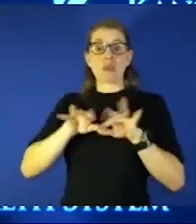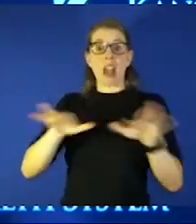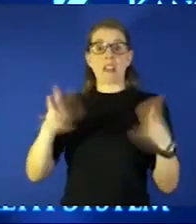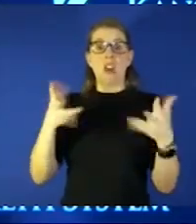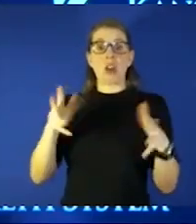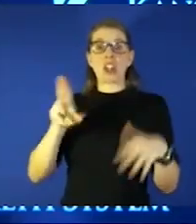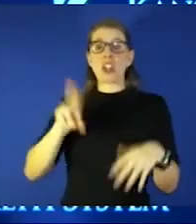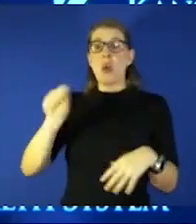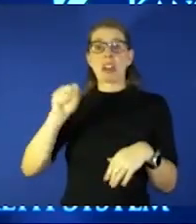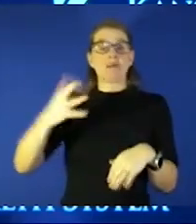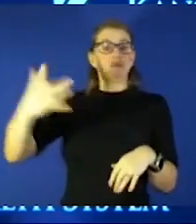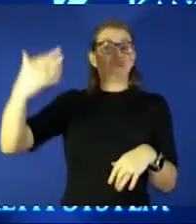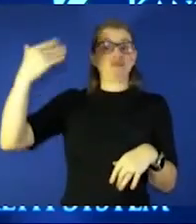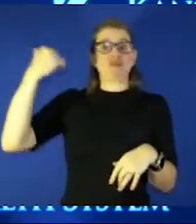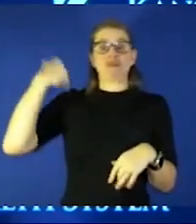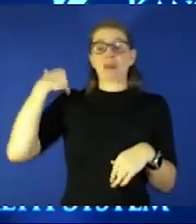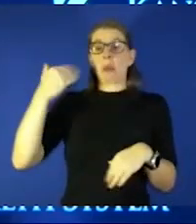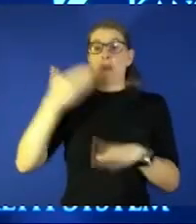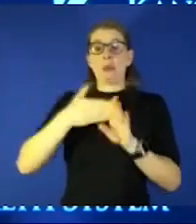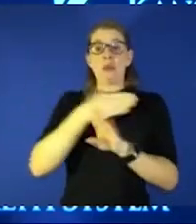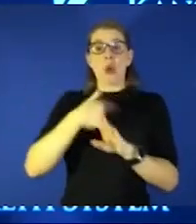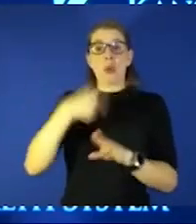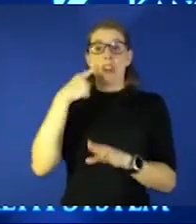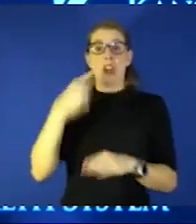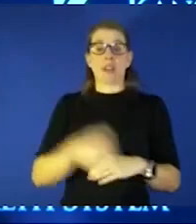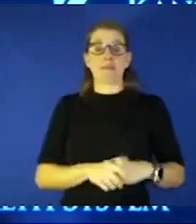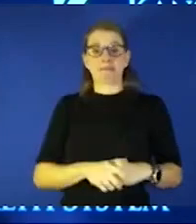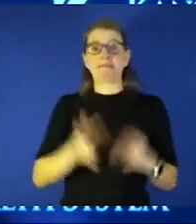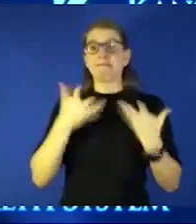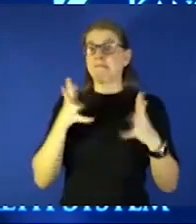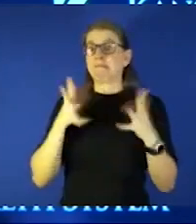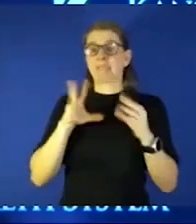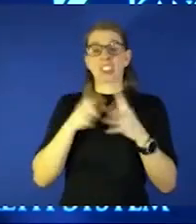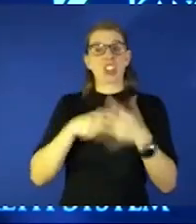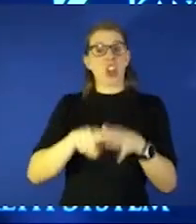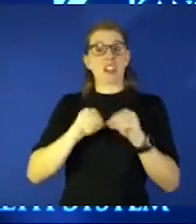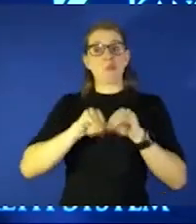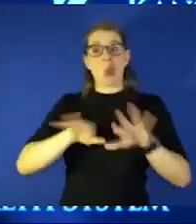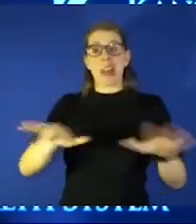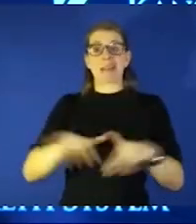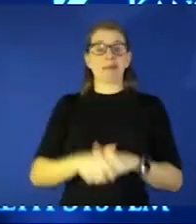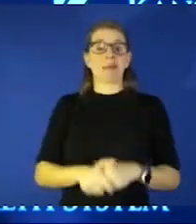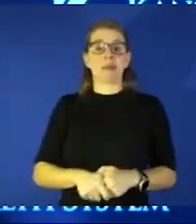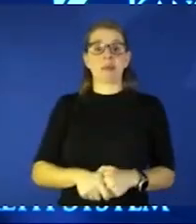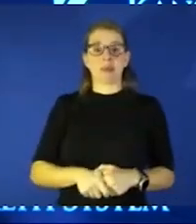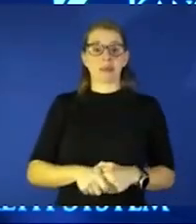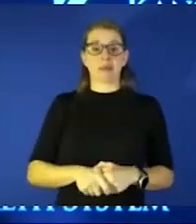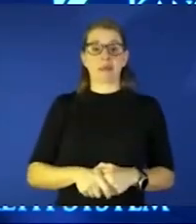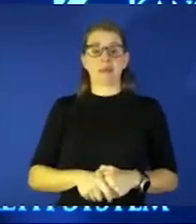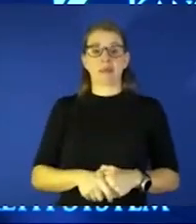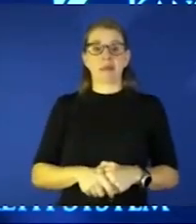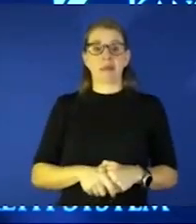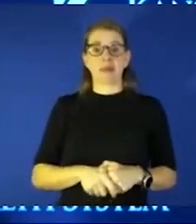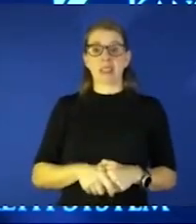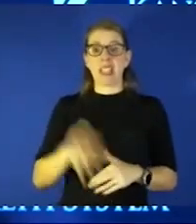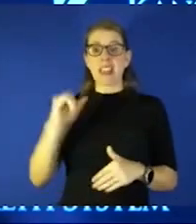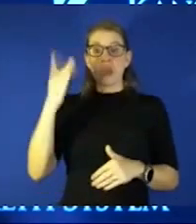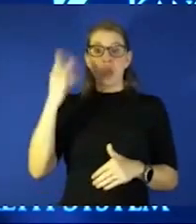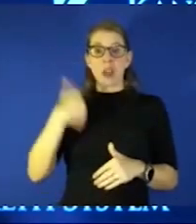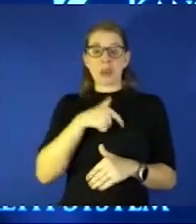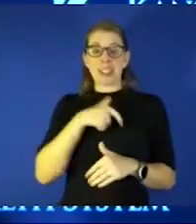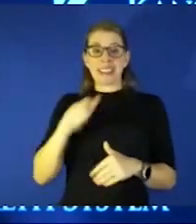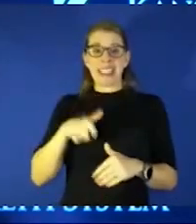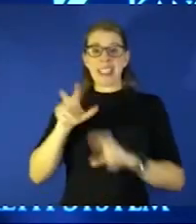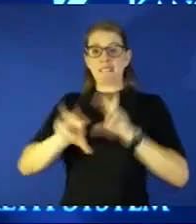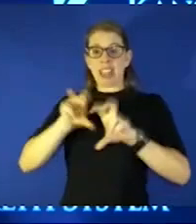long before we thought it was and already beginning to spread so I think it just is a it's it's why we need the investment in our public